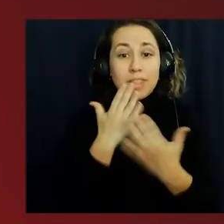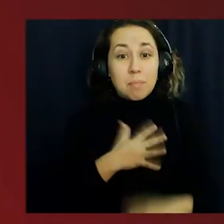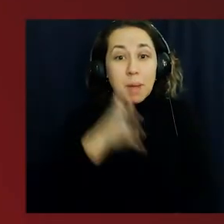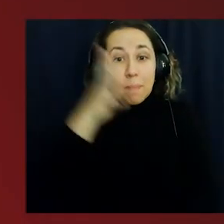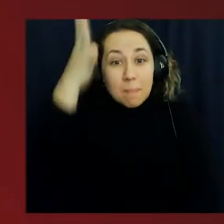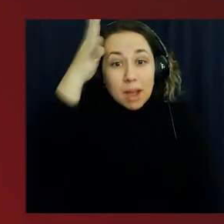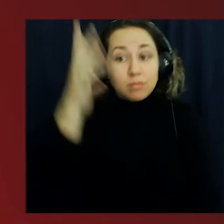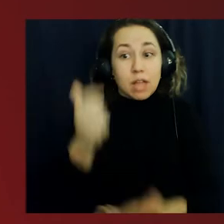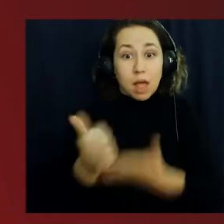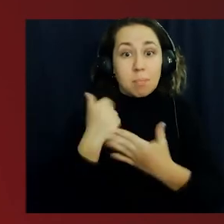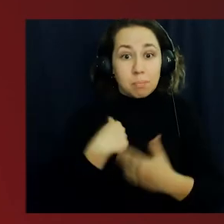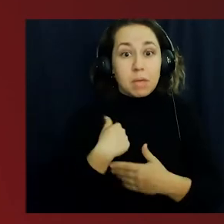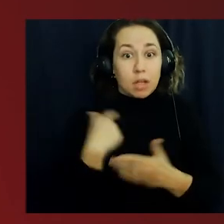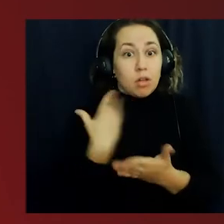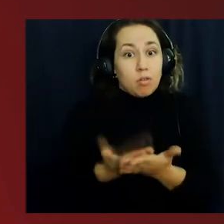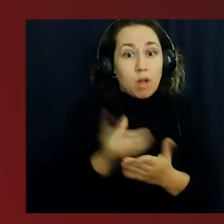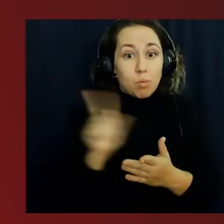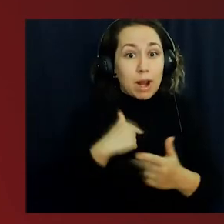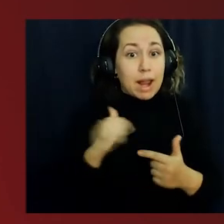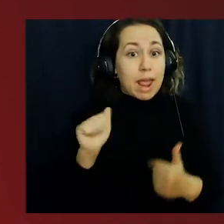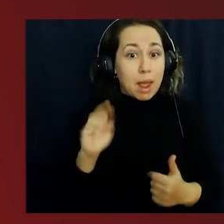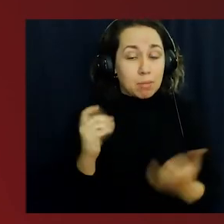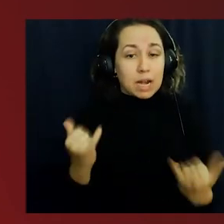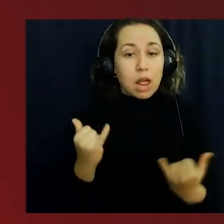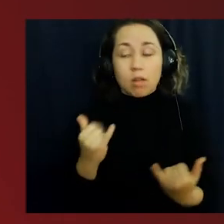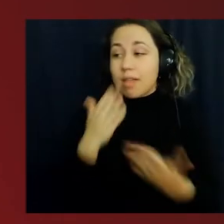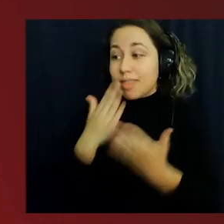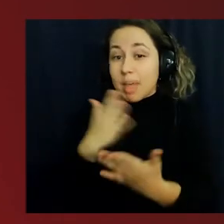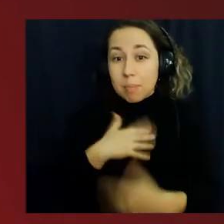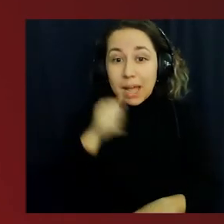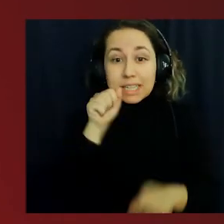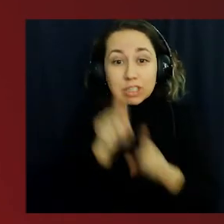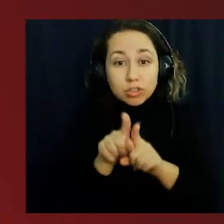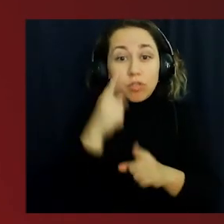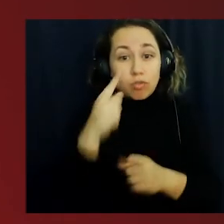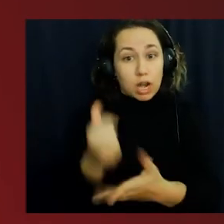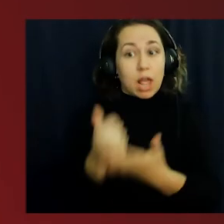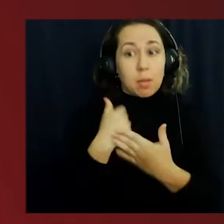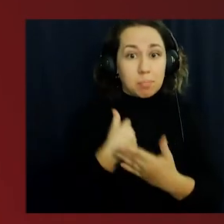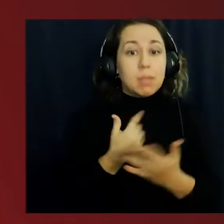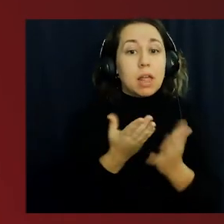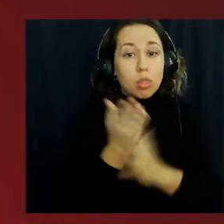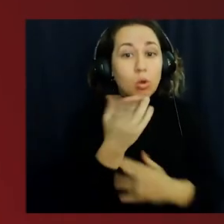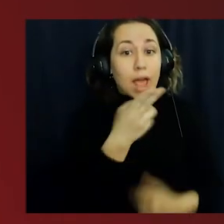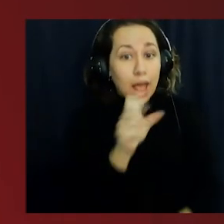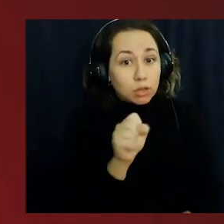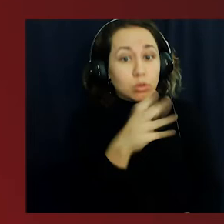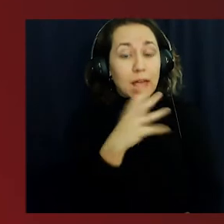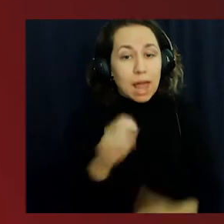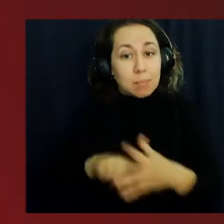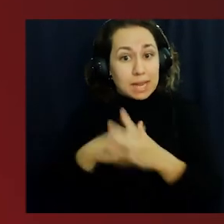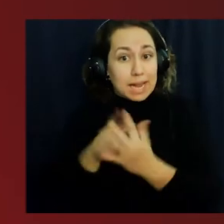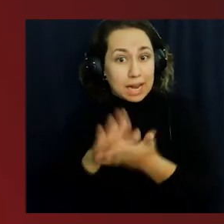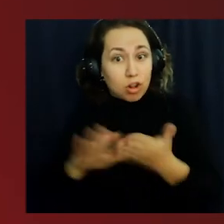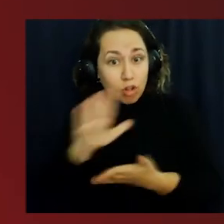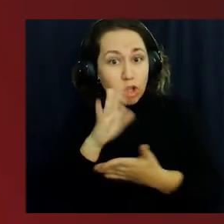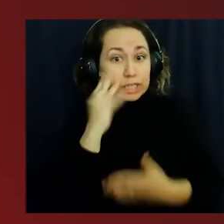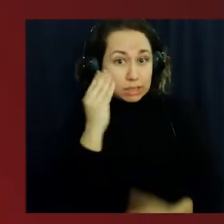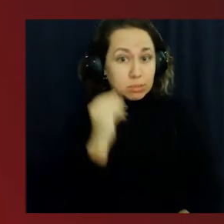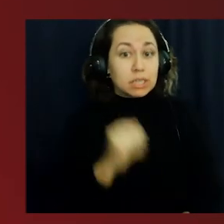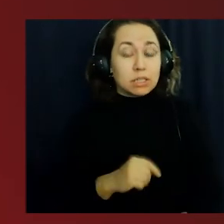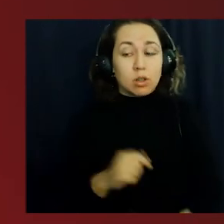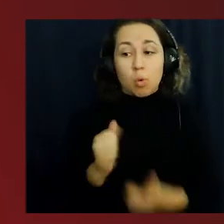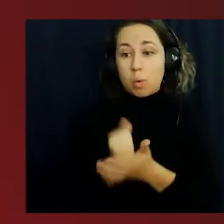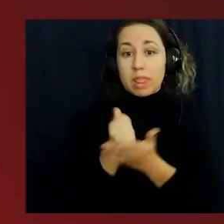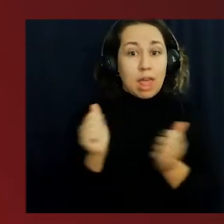like to thank my parents for helping me get where I am now. I would also like to thank my sisters for helping me get through my high school experience